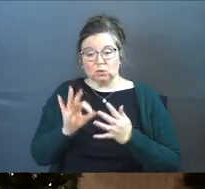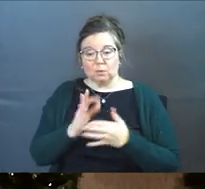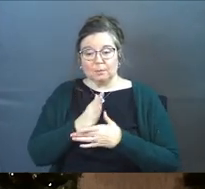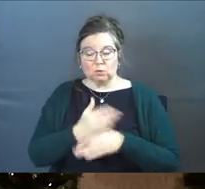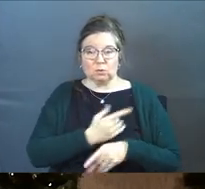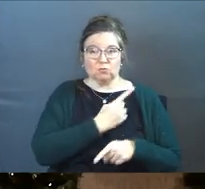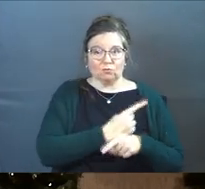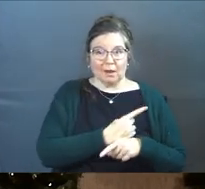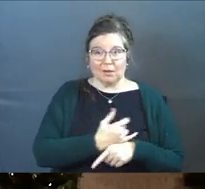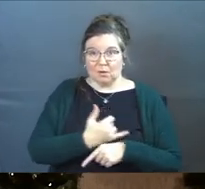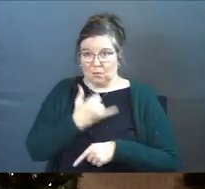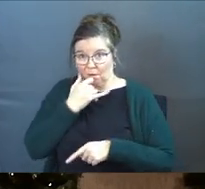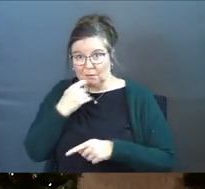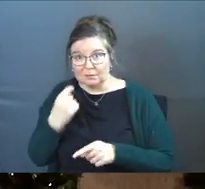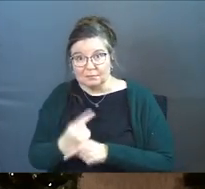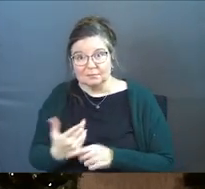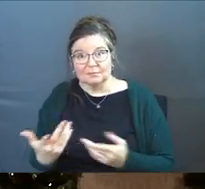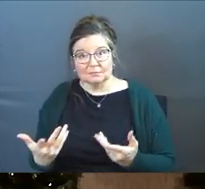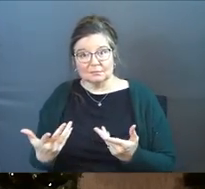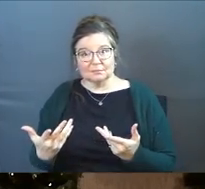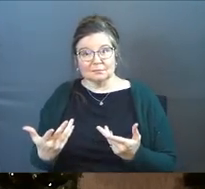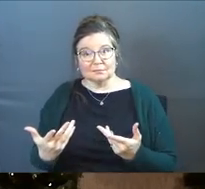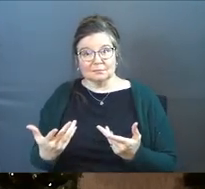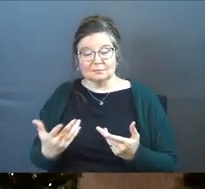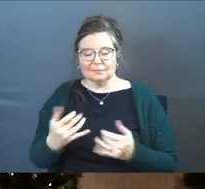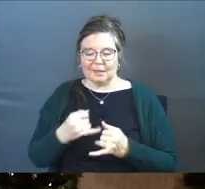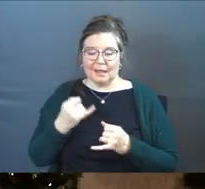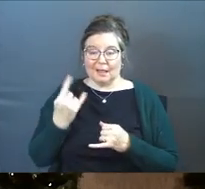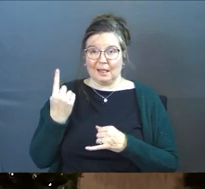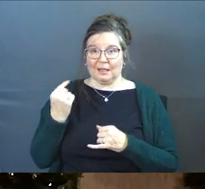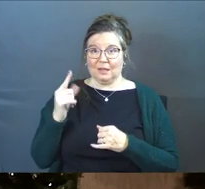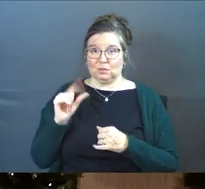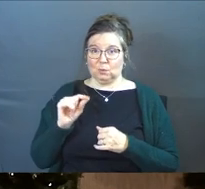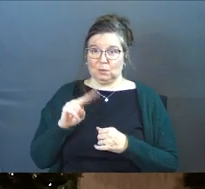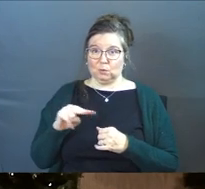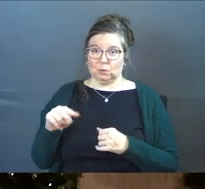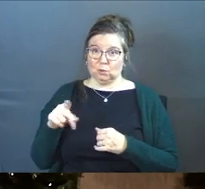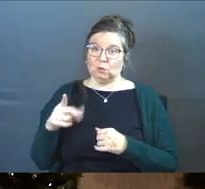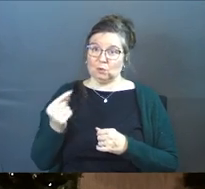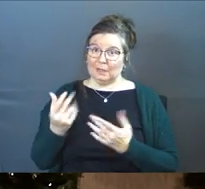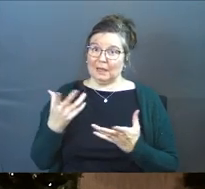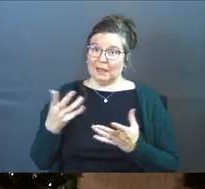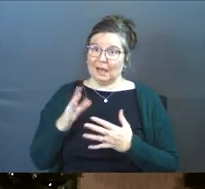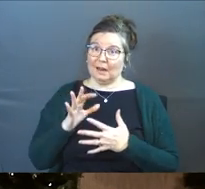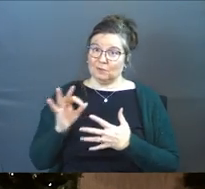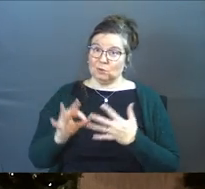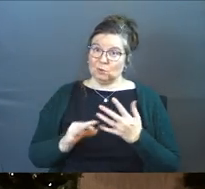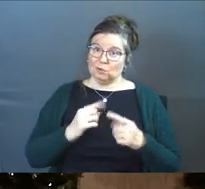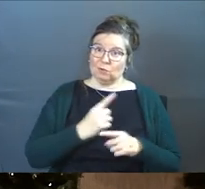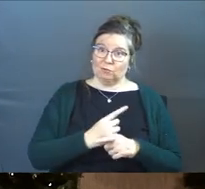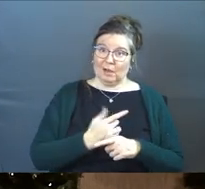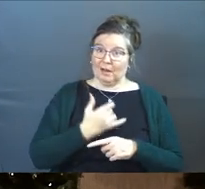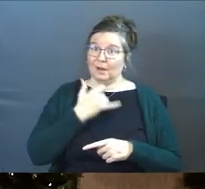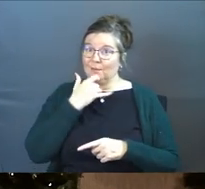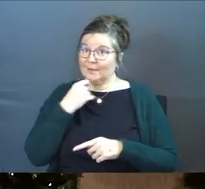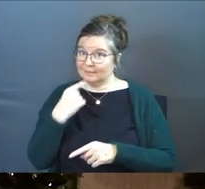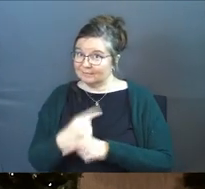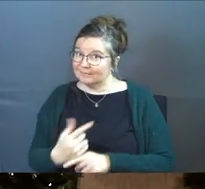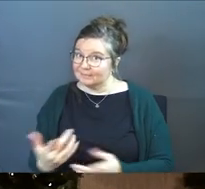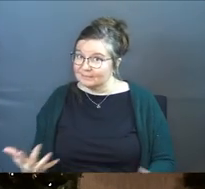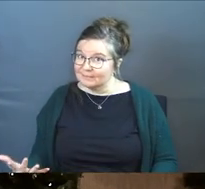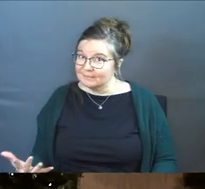between right and wrong. Yes. And last year 2022, you did a lot of choosing of right and wrong. Amen.